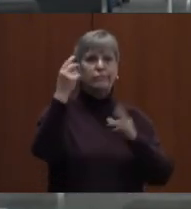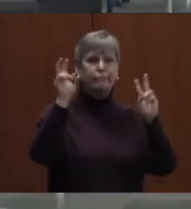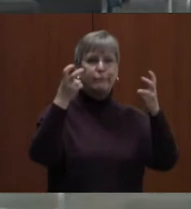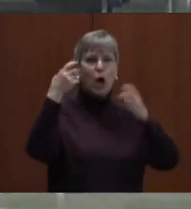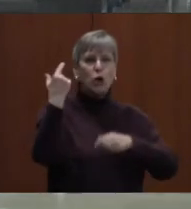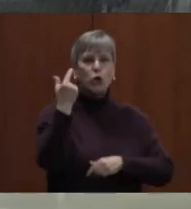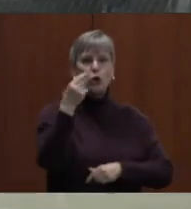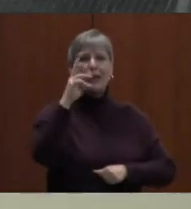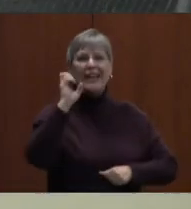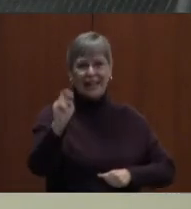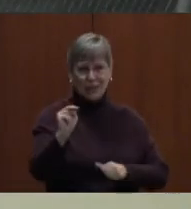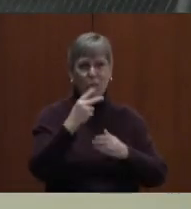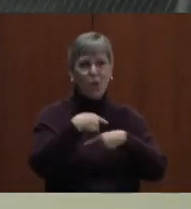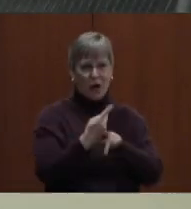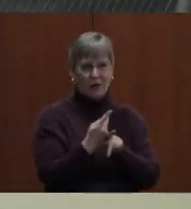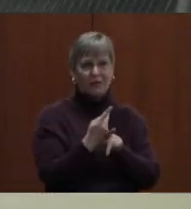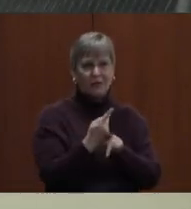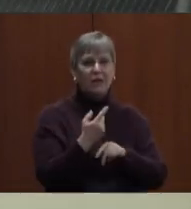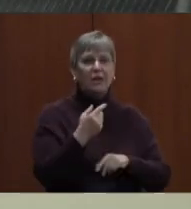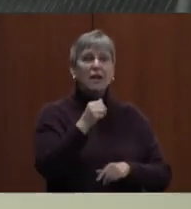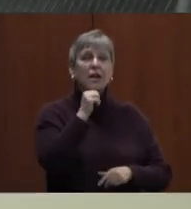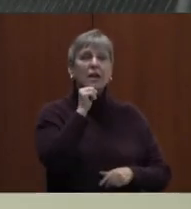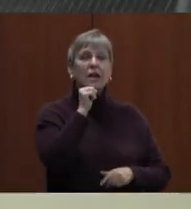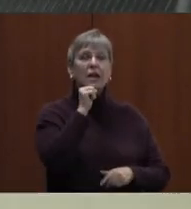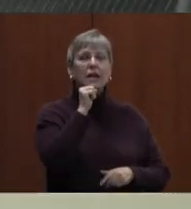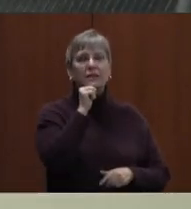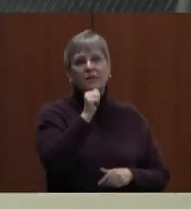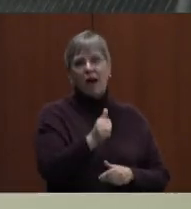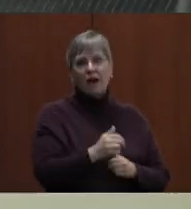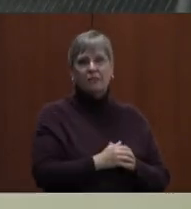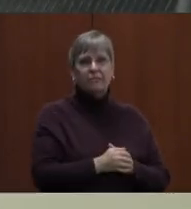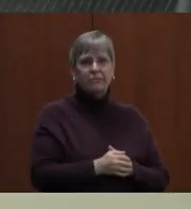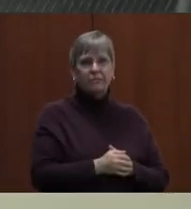you know, that they, so it really doesn't come down to,